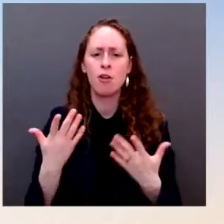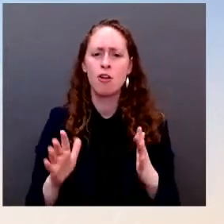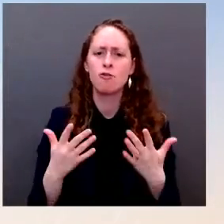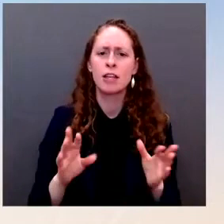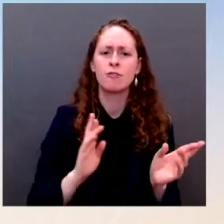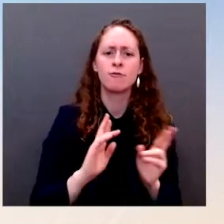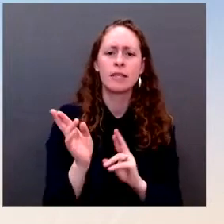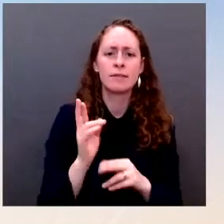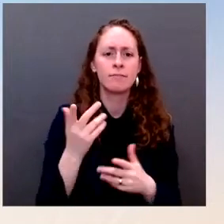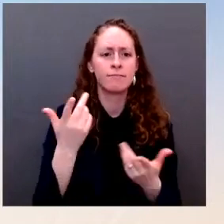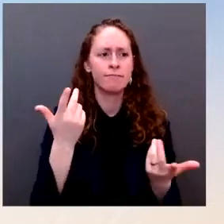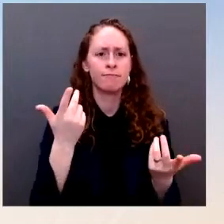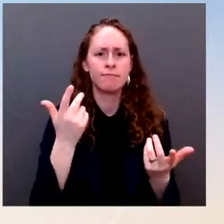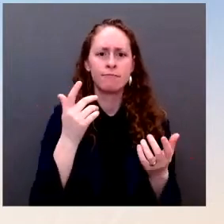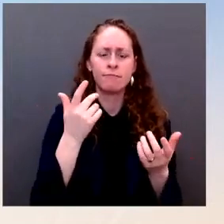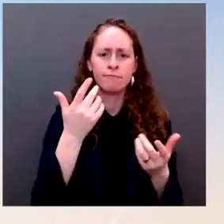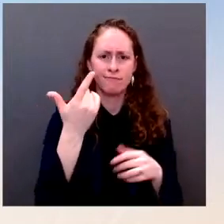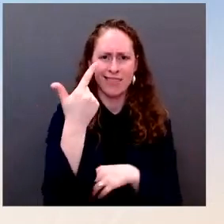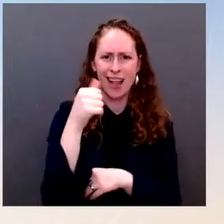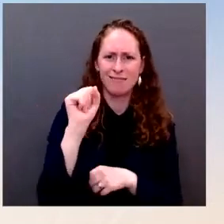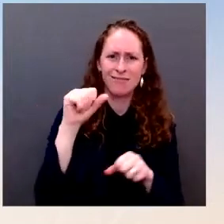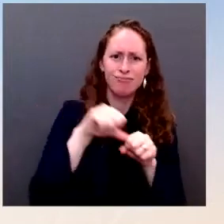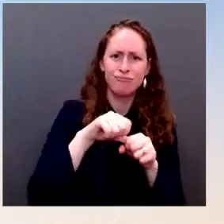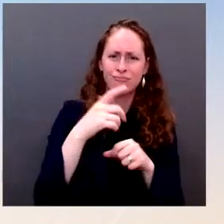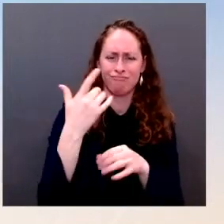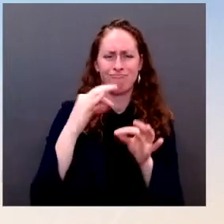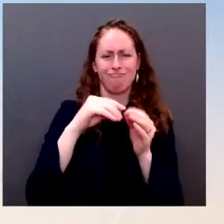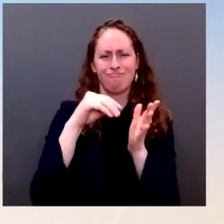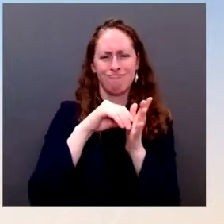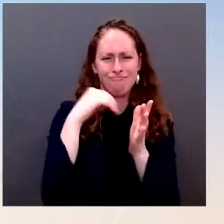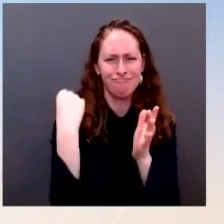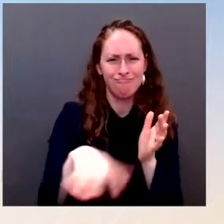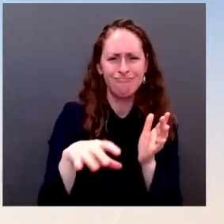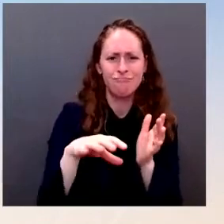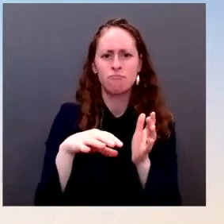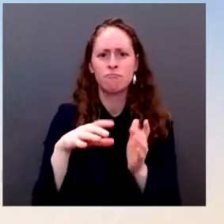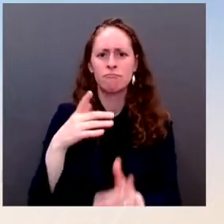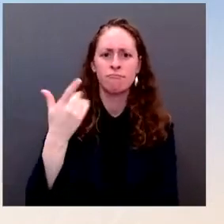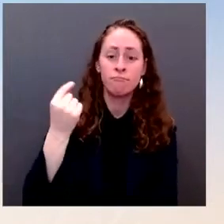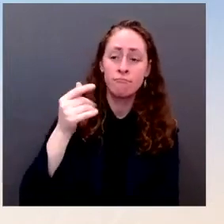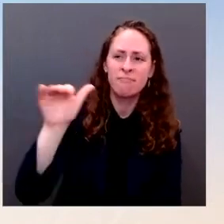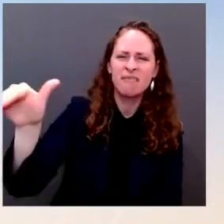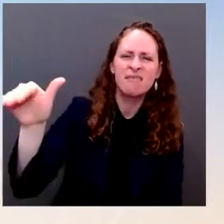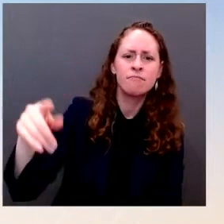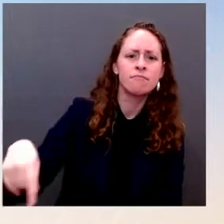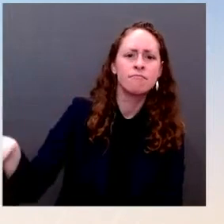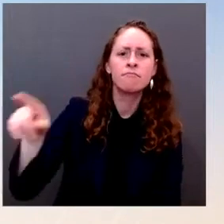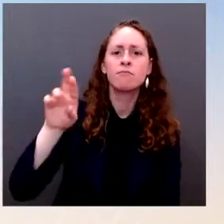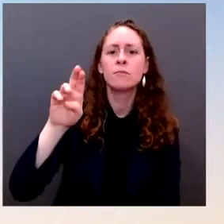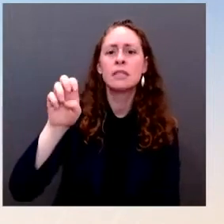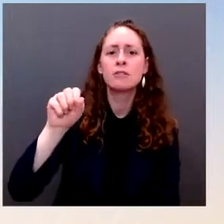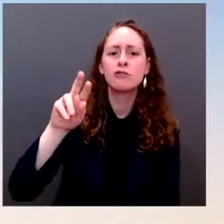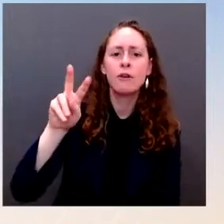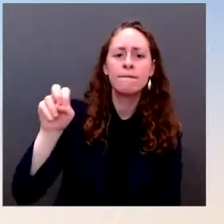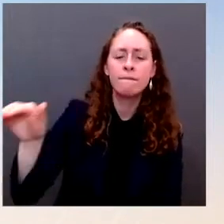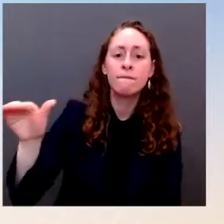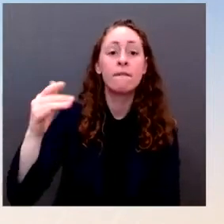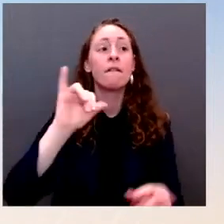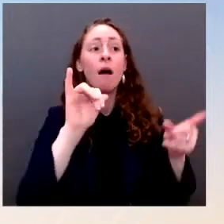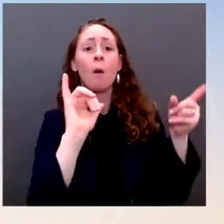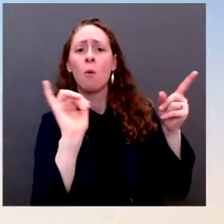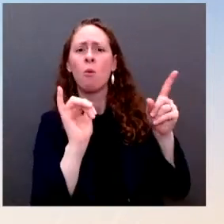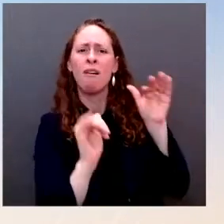of course, conveying clearly to OPEC member countries and suppliers that it's important to meet the demand